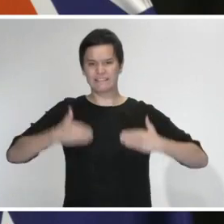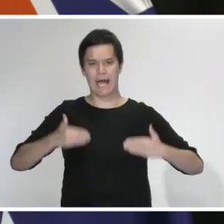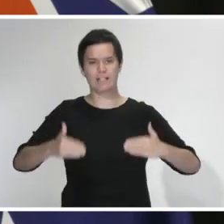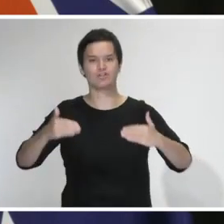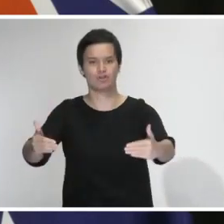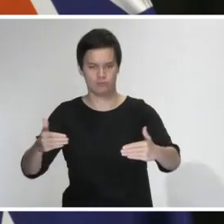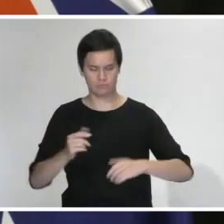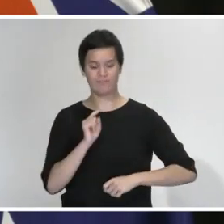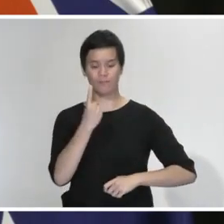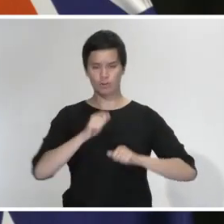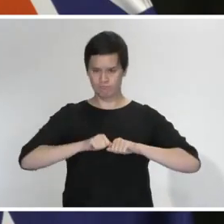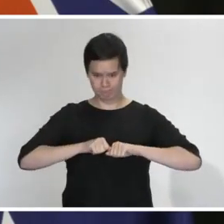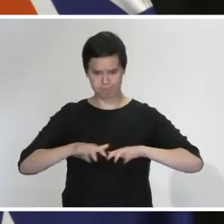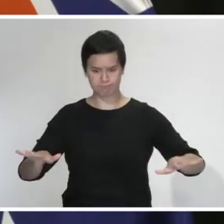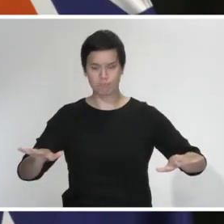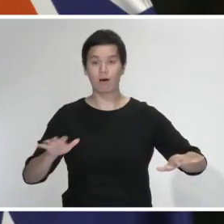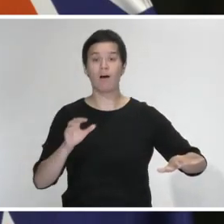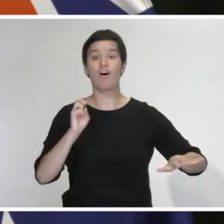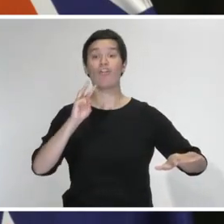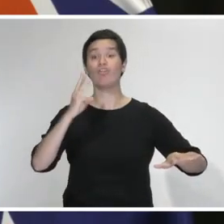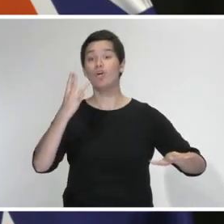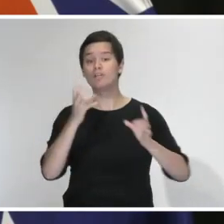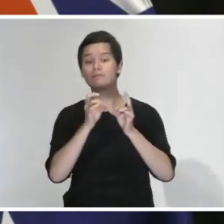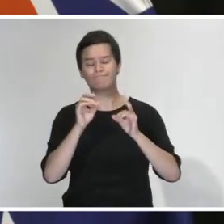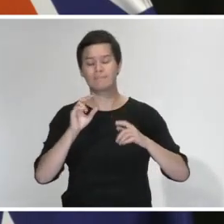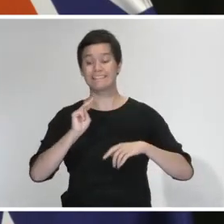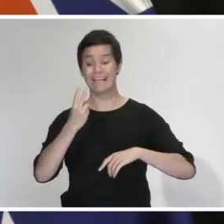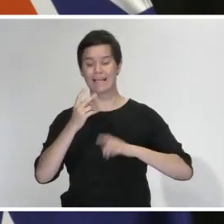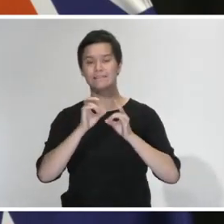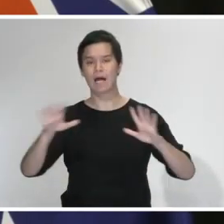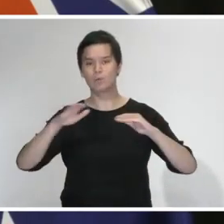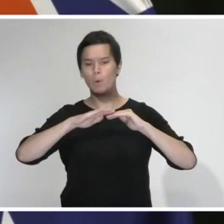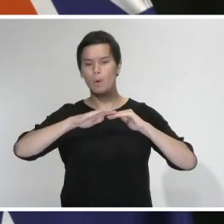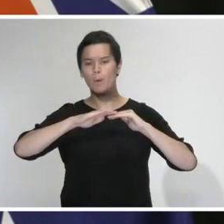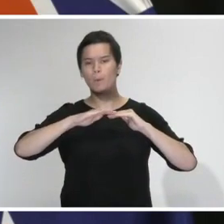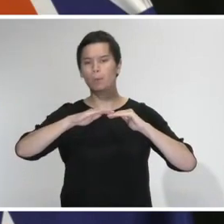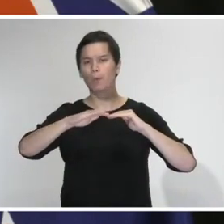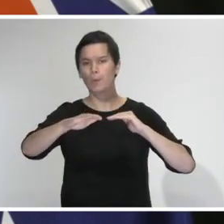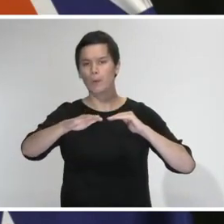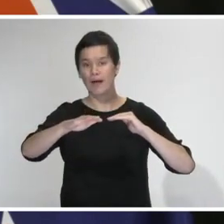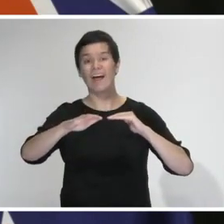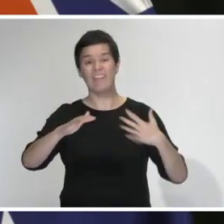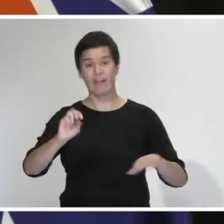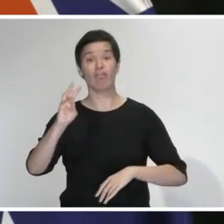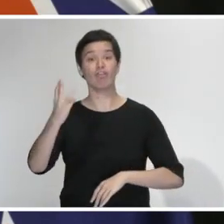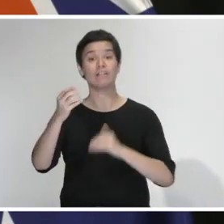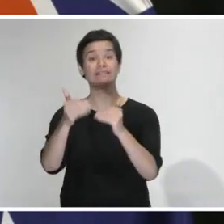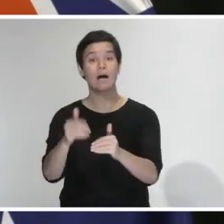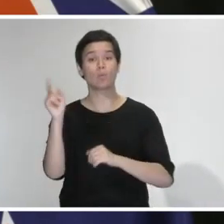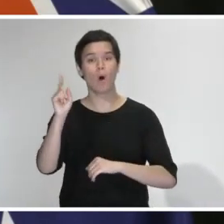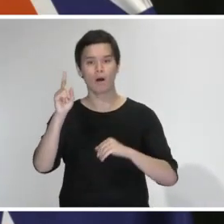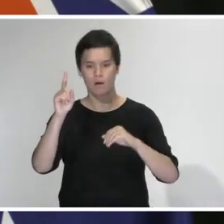seen over the past few days and thirdly is the phase where you see cases start to fall. He is cautiously optimistic